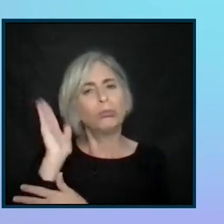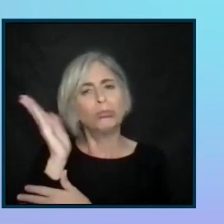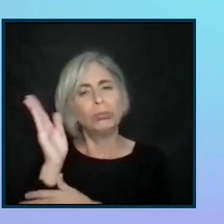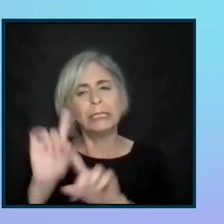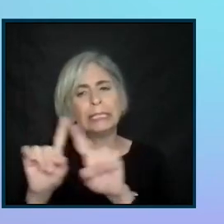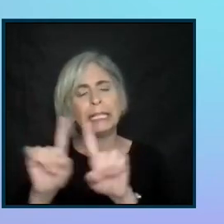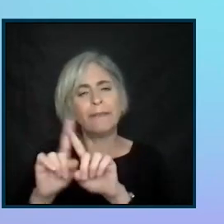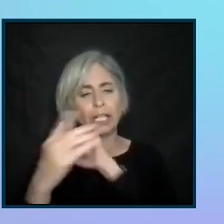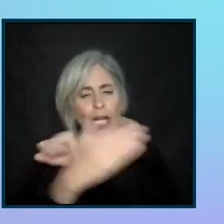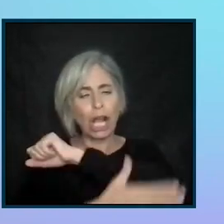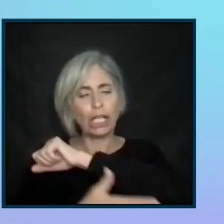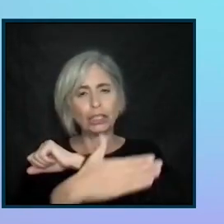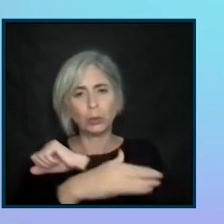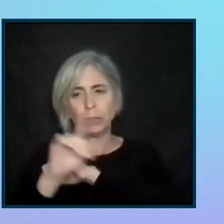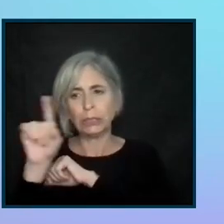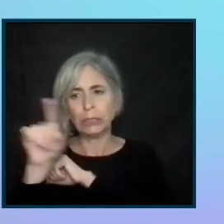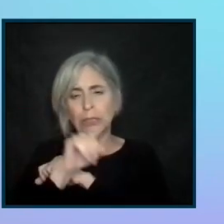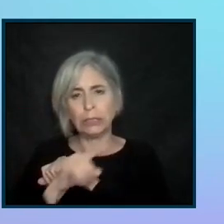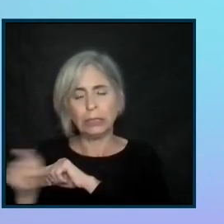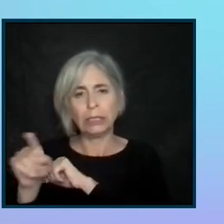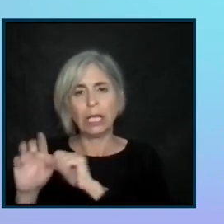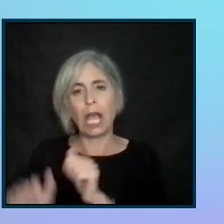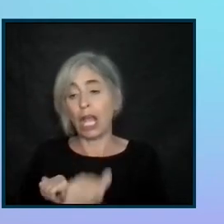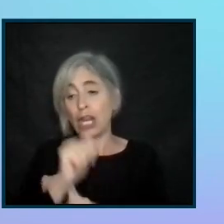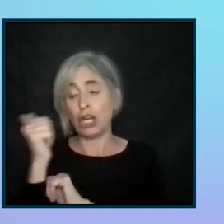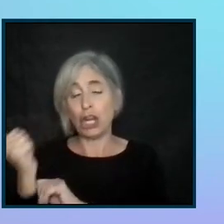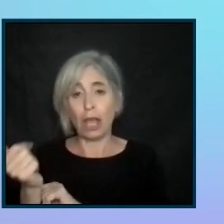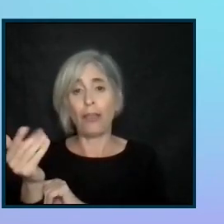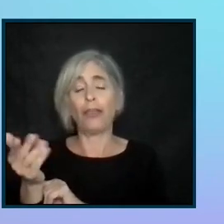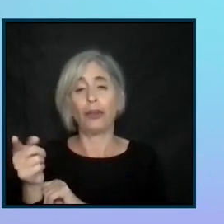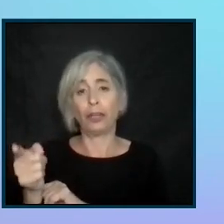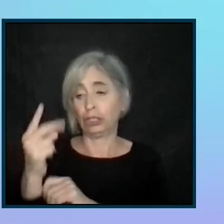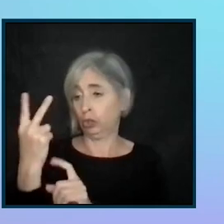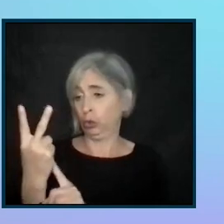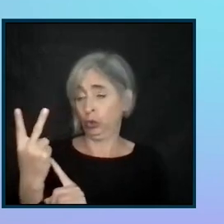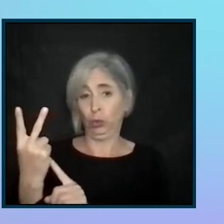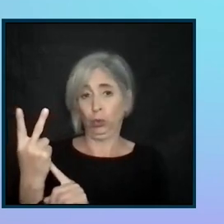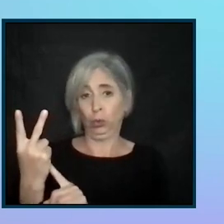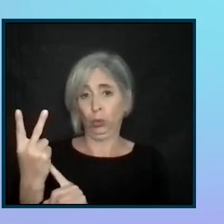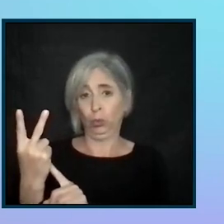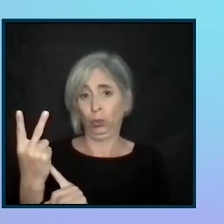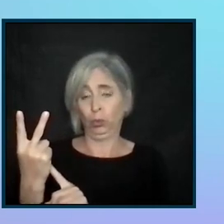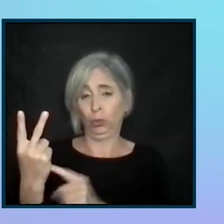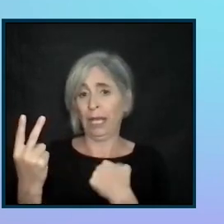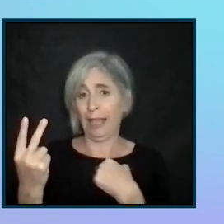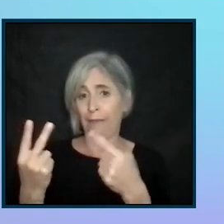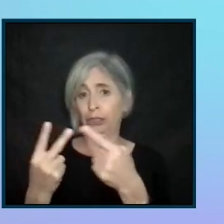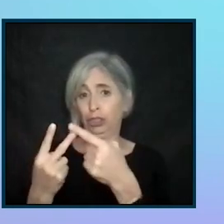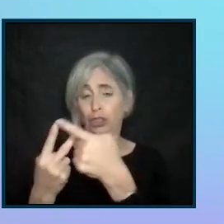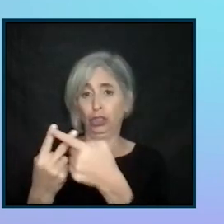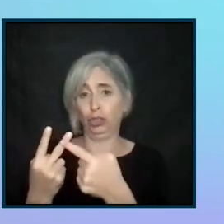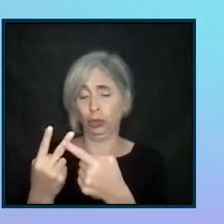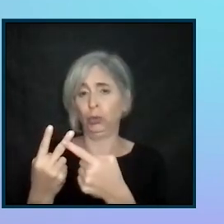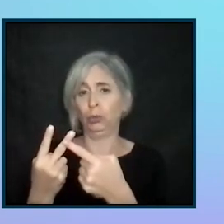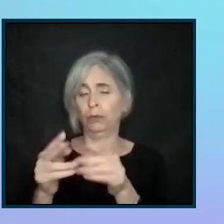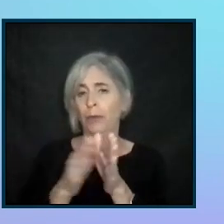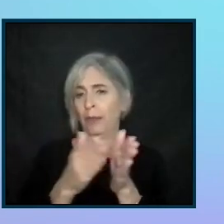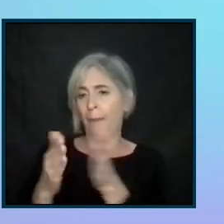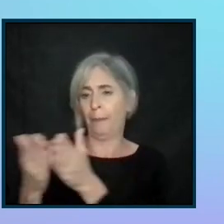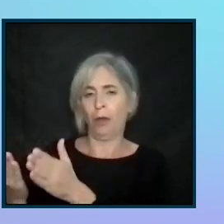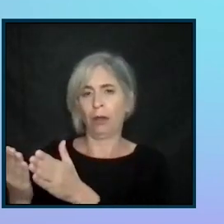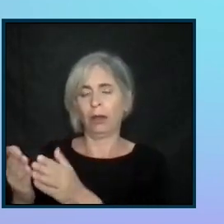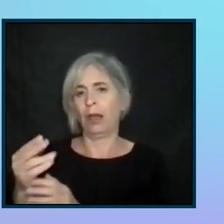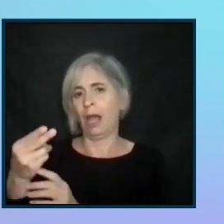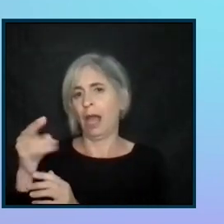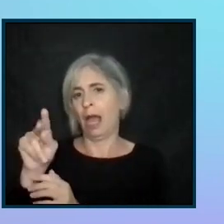country. There's actually another, I have two forwards in the book, one from Haben and